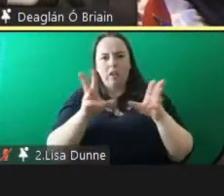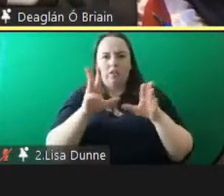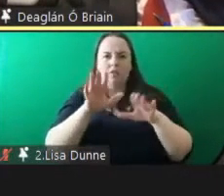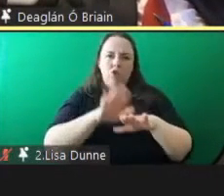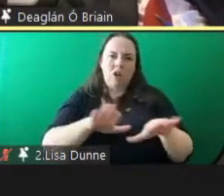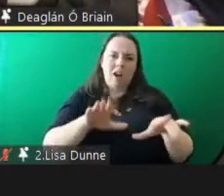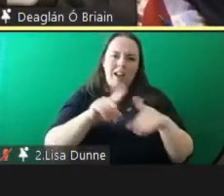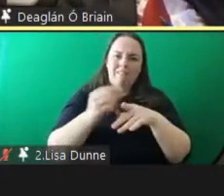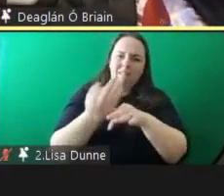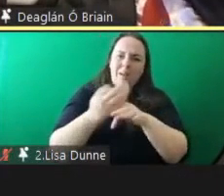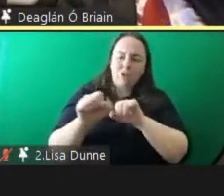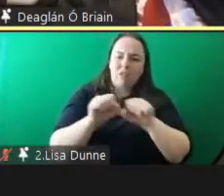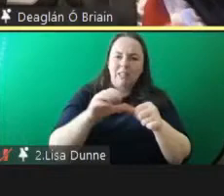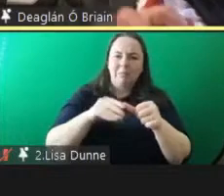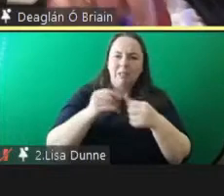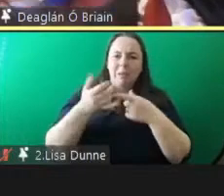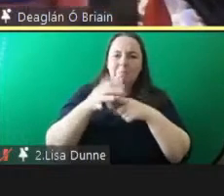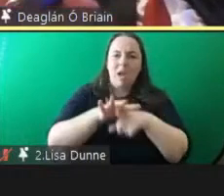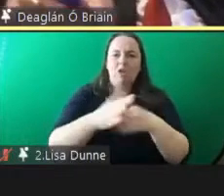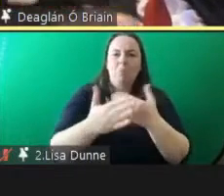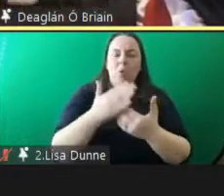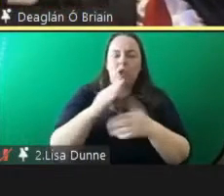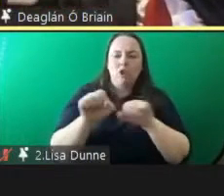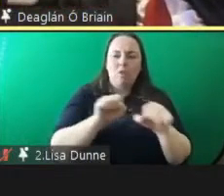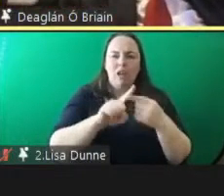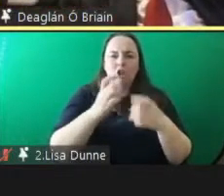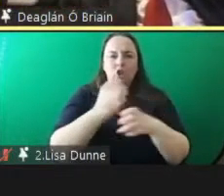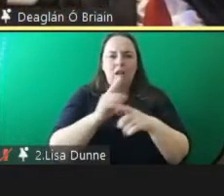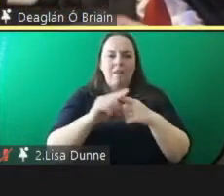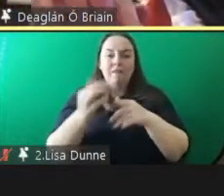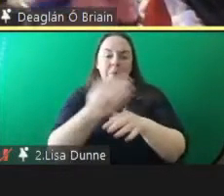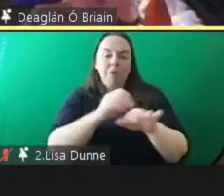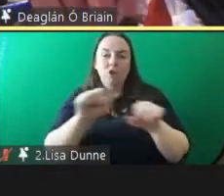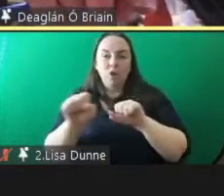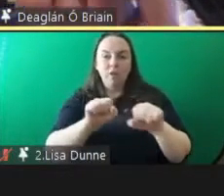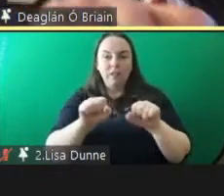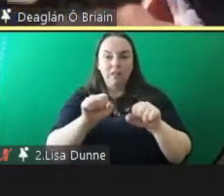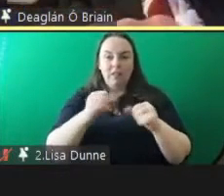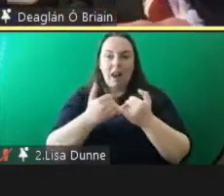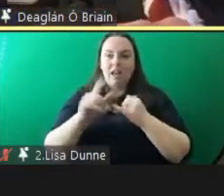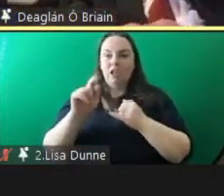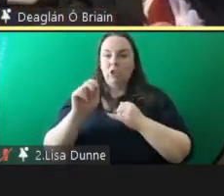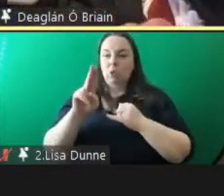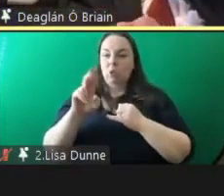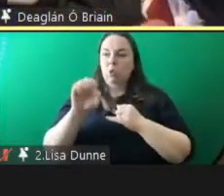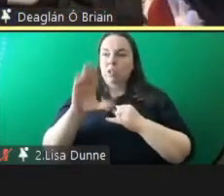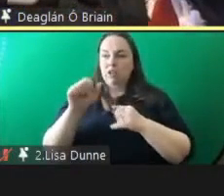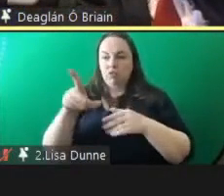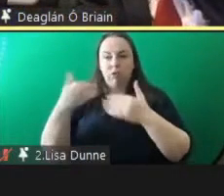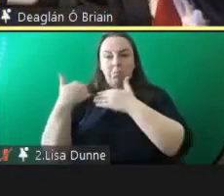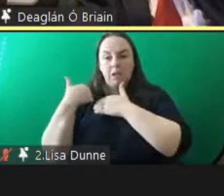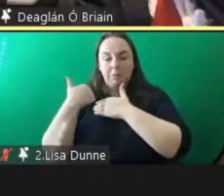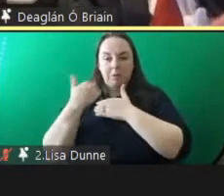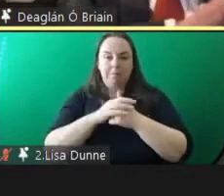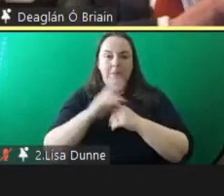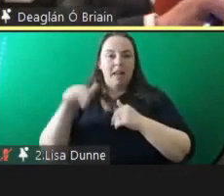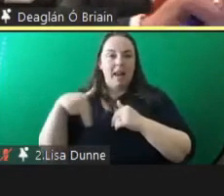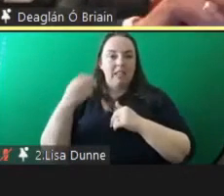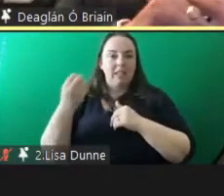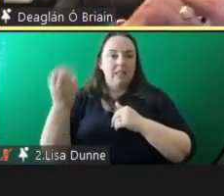specifically mainstream youth services and the child and family services that tusla is responsible for next slide please